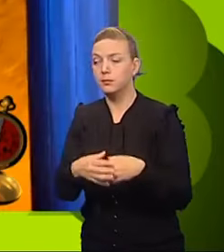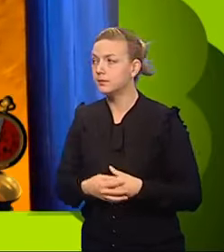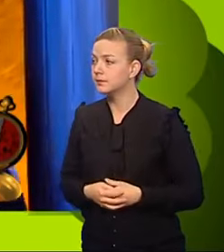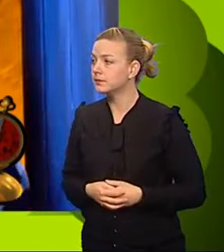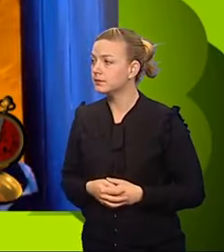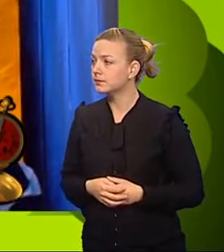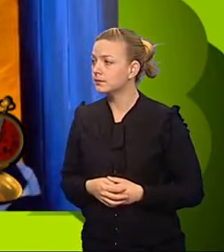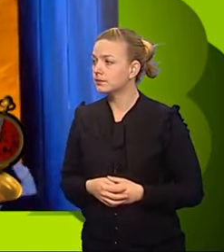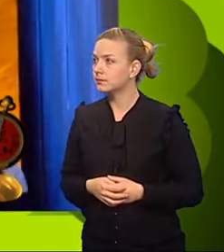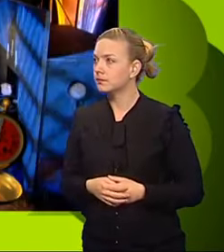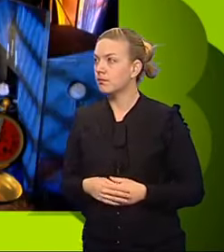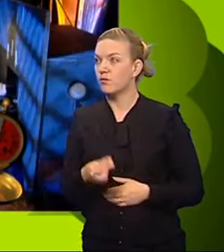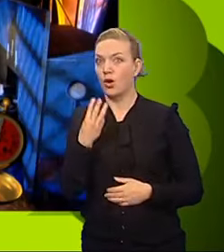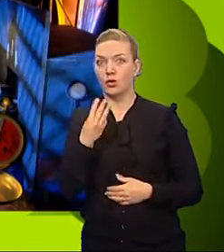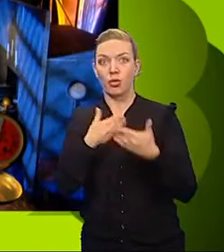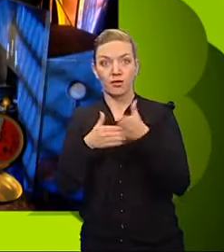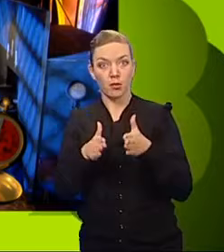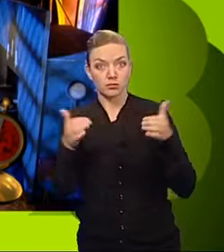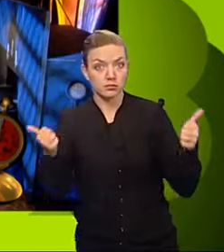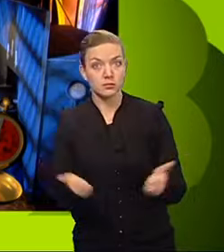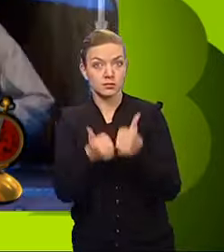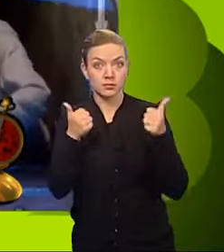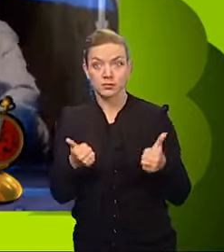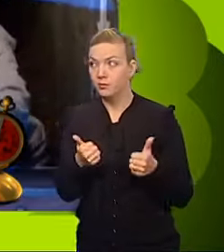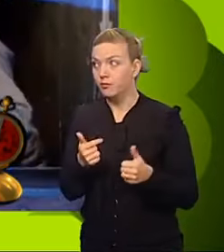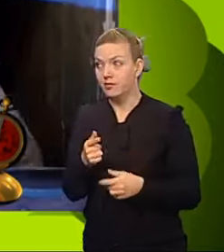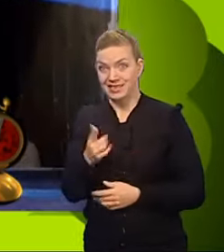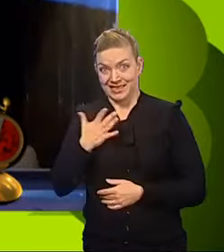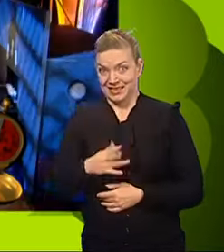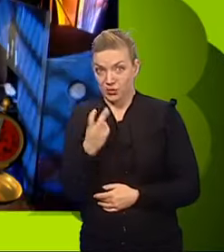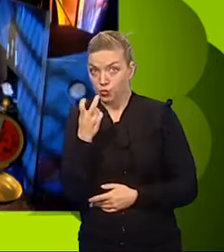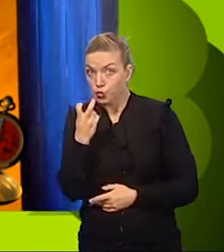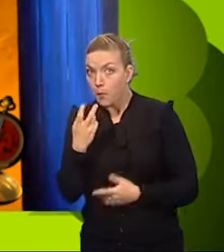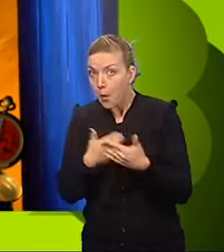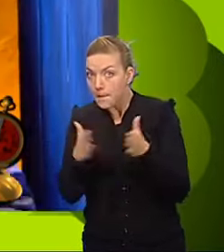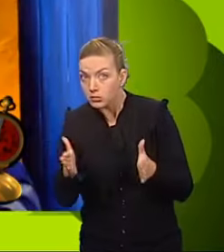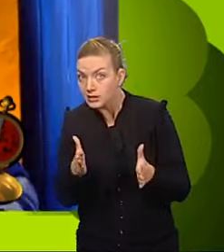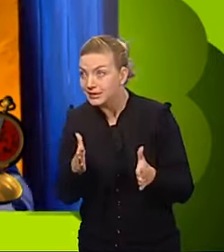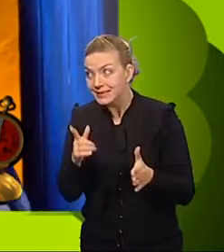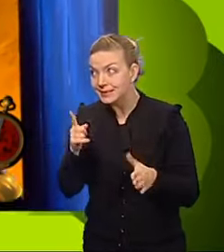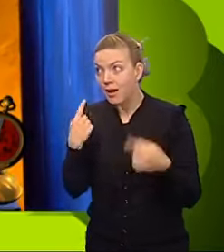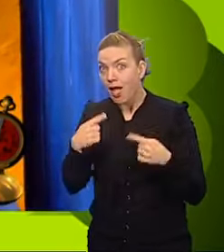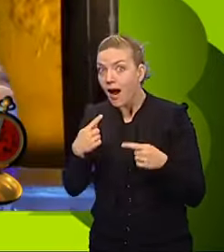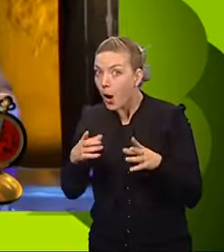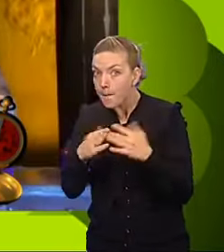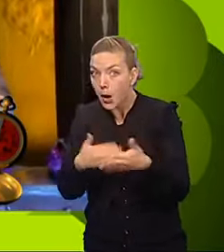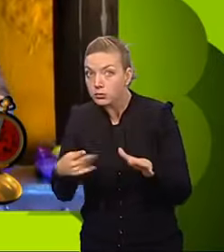Three boxes completed. Thirty seconds. They only need two more boxes, Elliot. You can't let any more through.